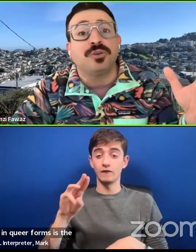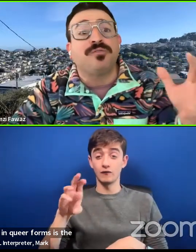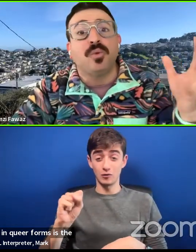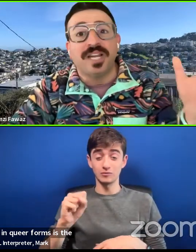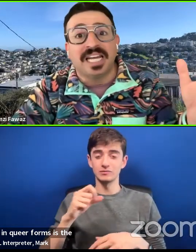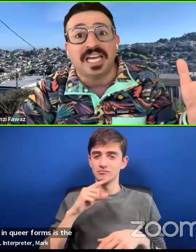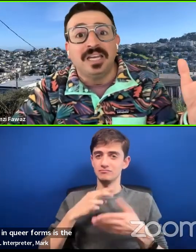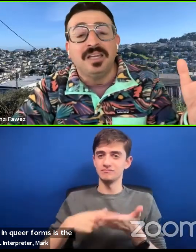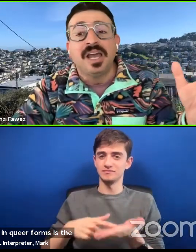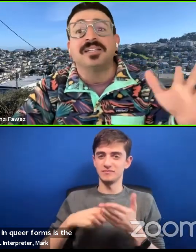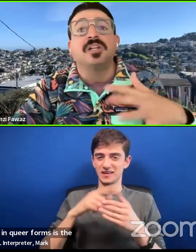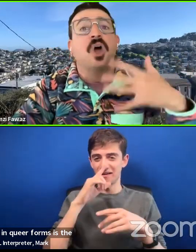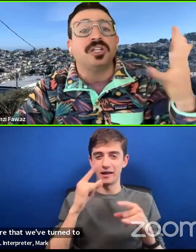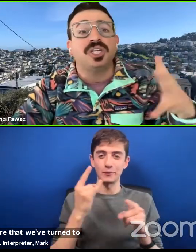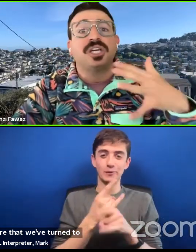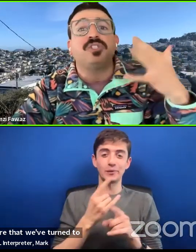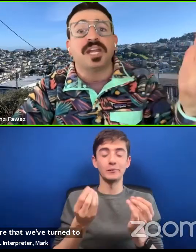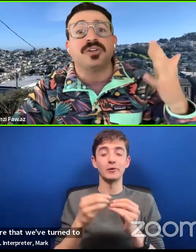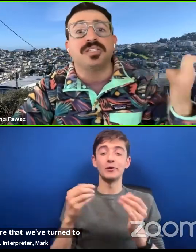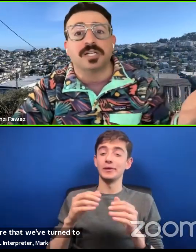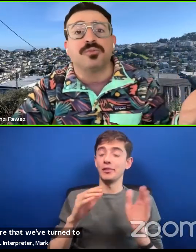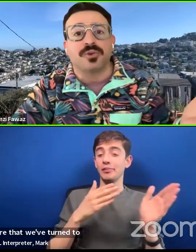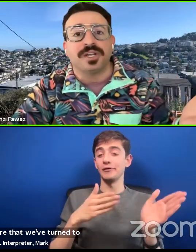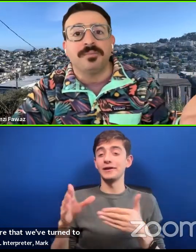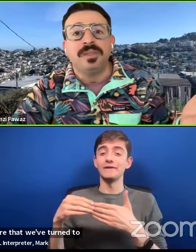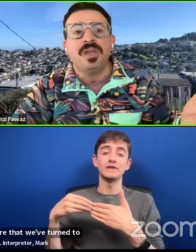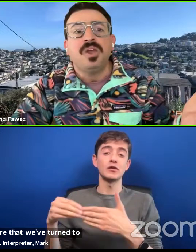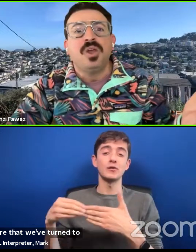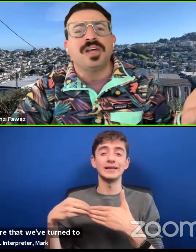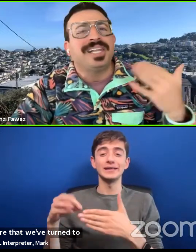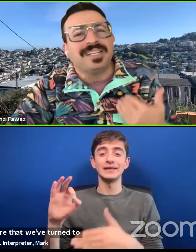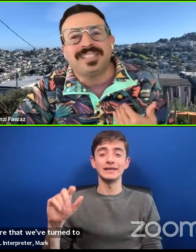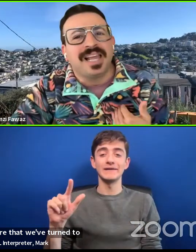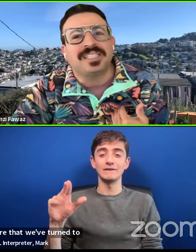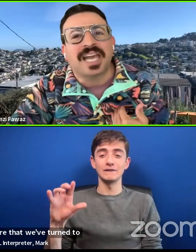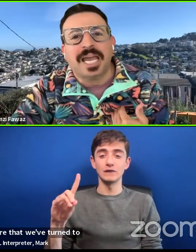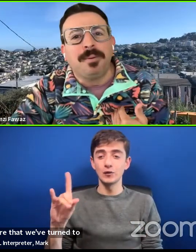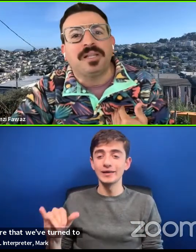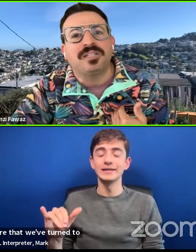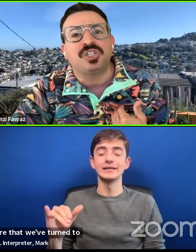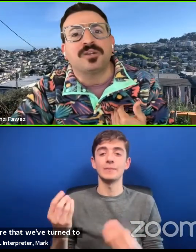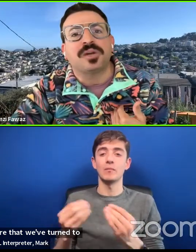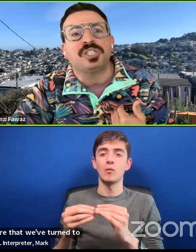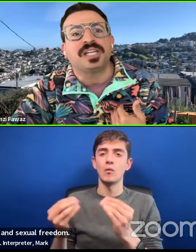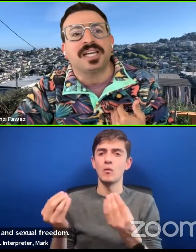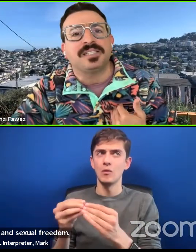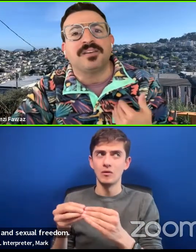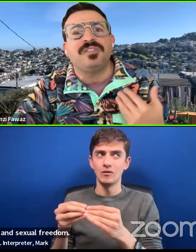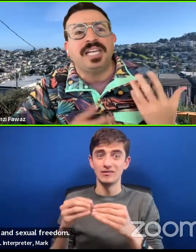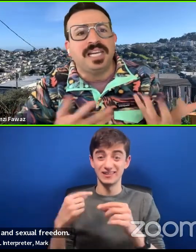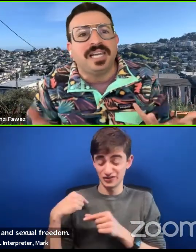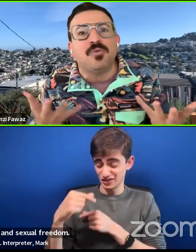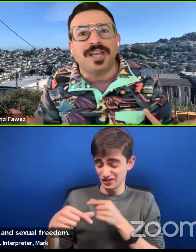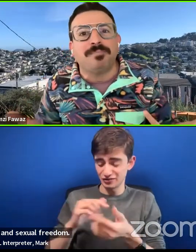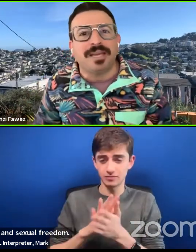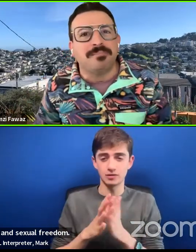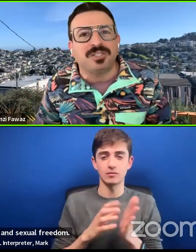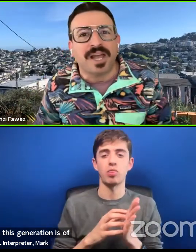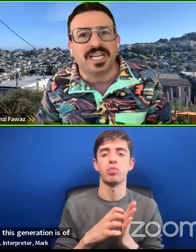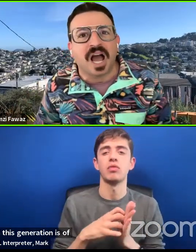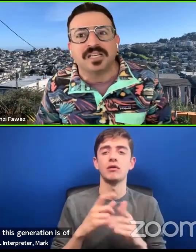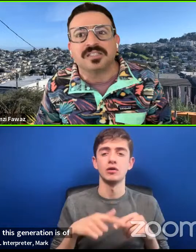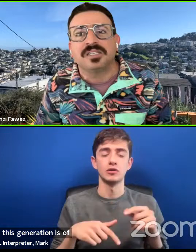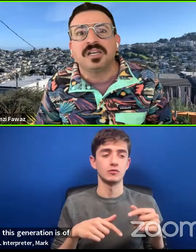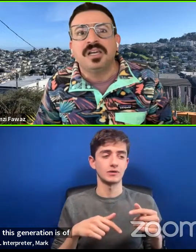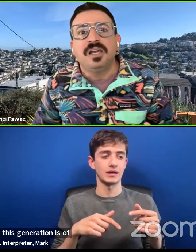more that we've turned to fluidity as a logic of gender and sexual freedom, the less and less capable this generation is of dealing with